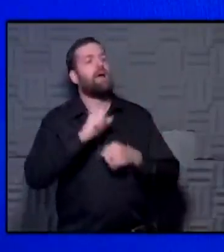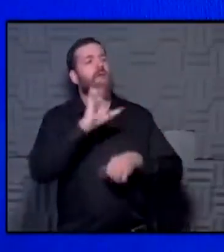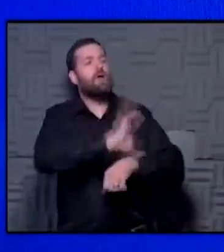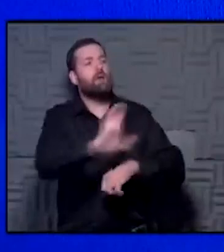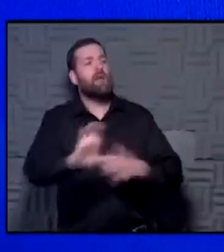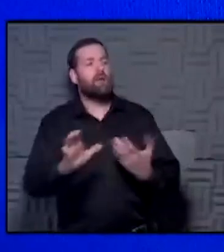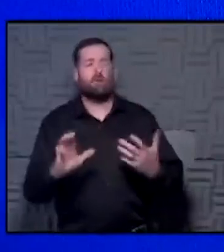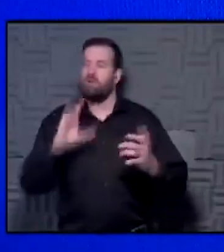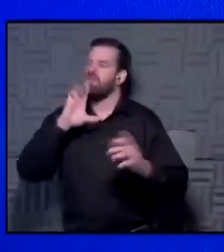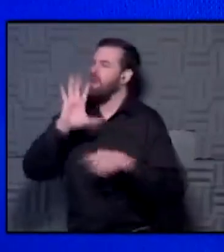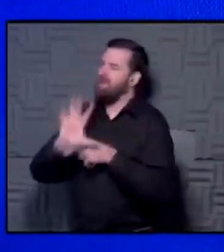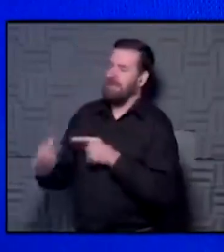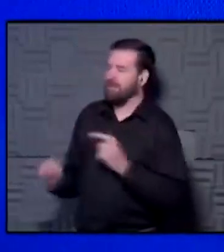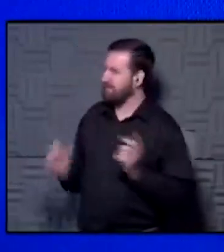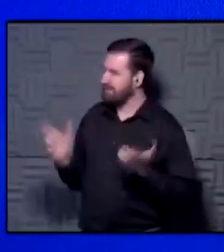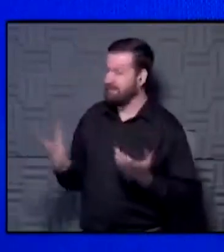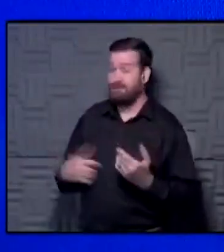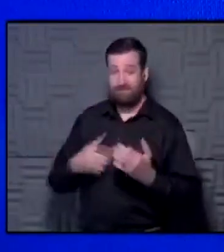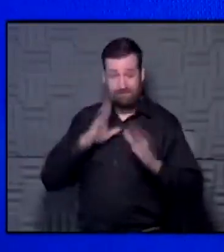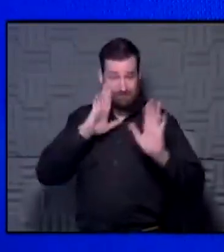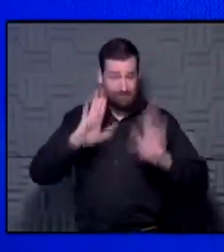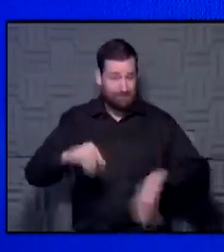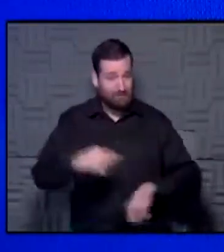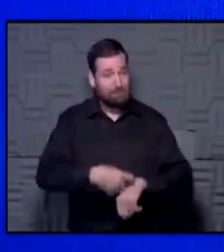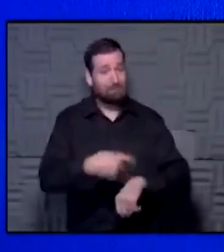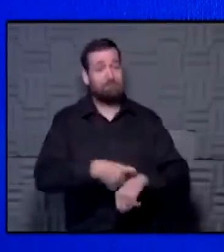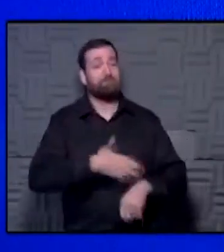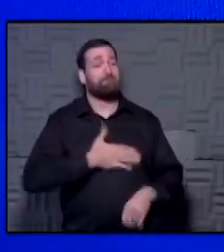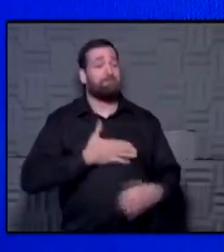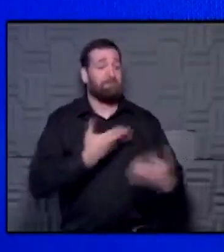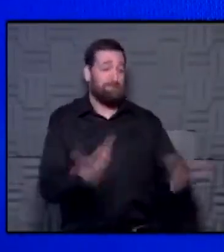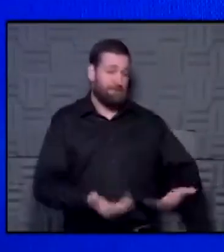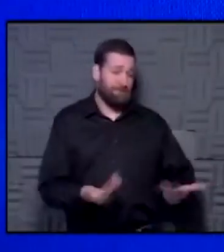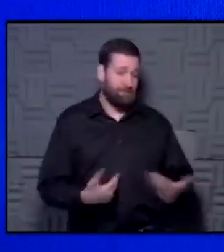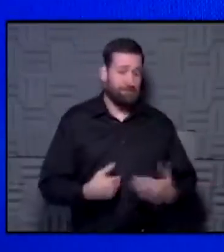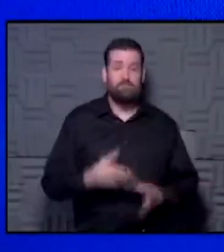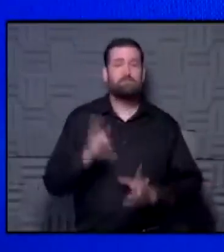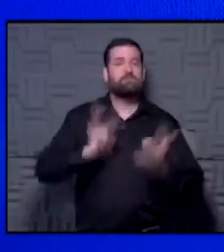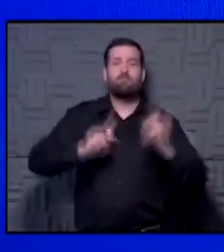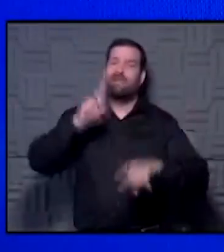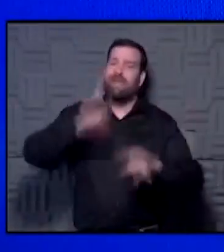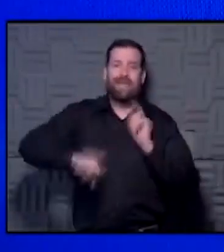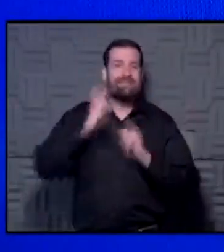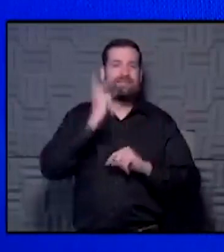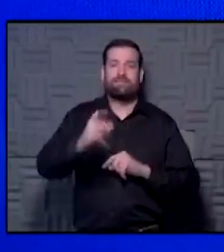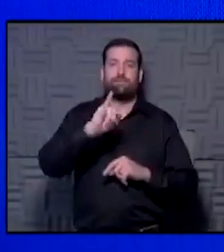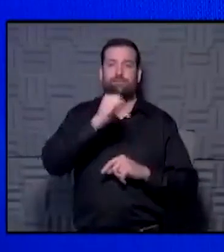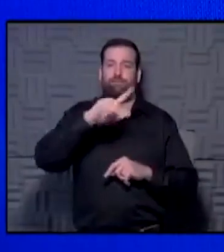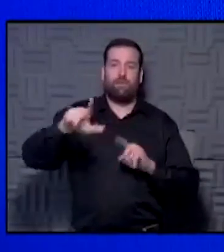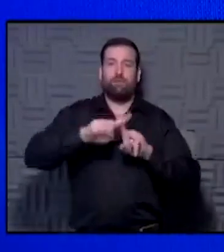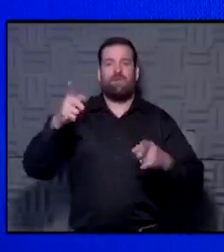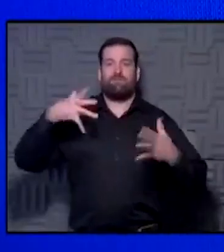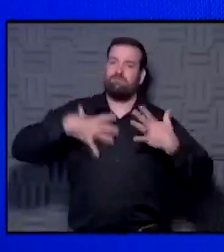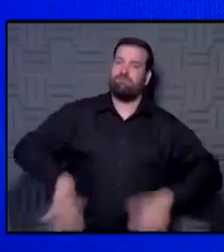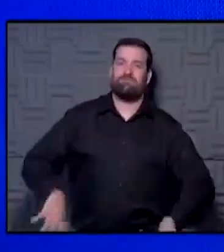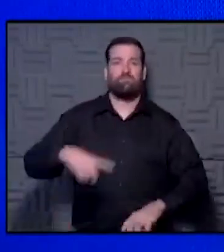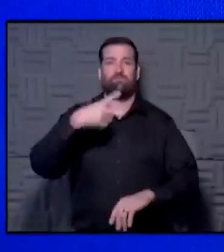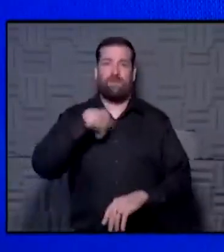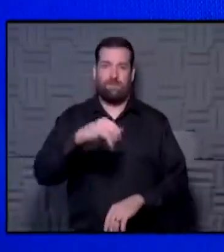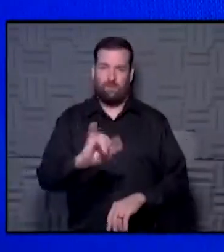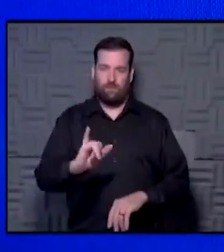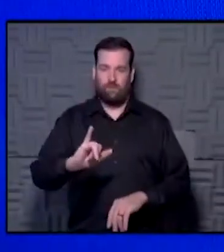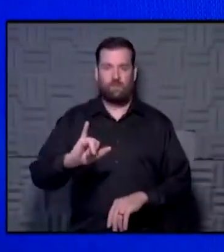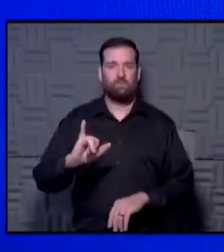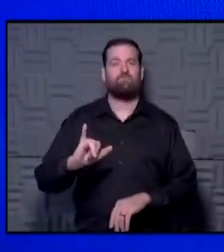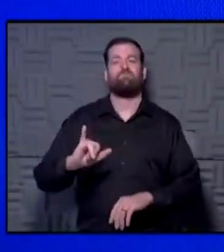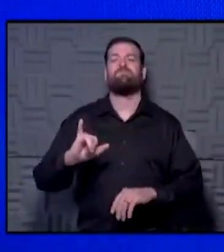amazing. It was was amazing. Great time. glad you're here. And people can't see Jill, but she's also dressed in red today. Gotten that